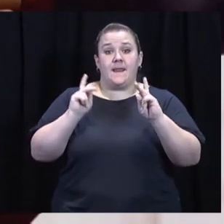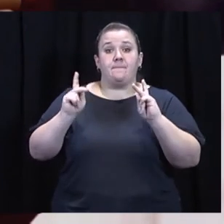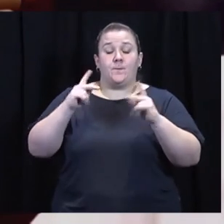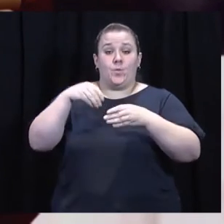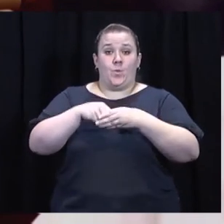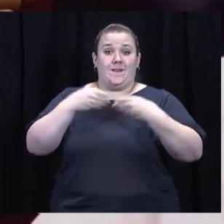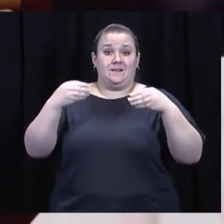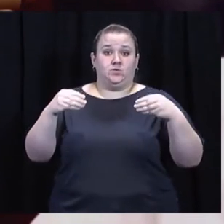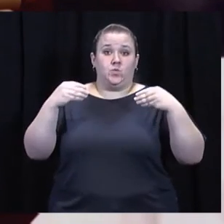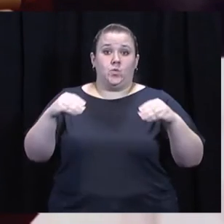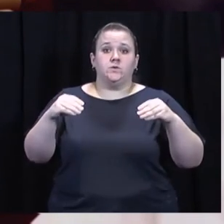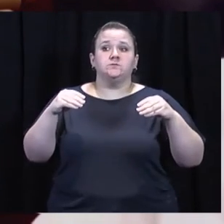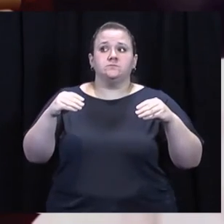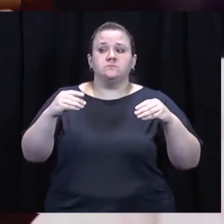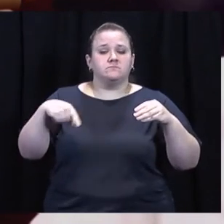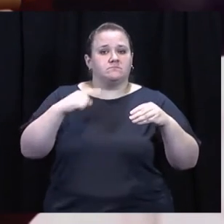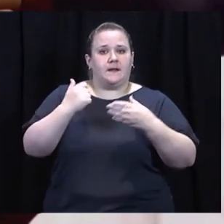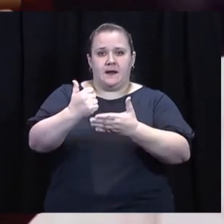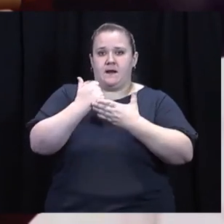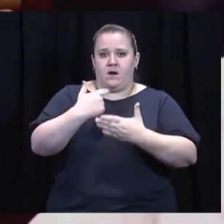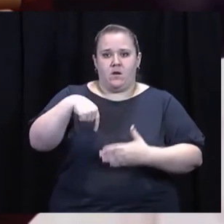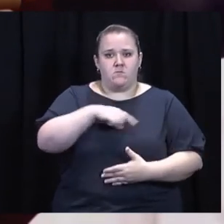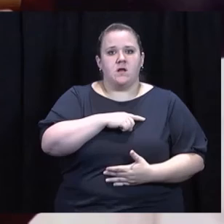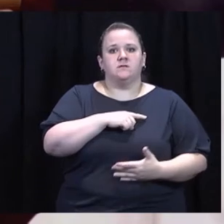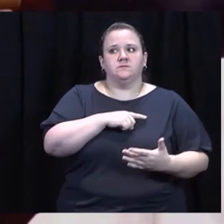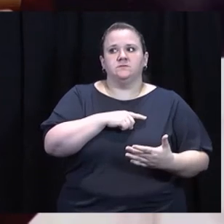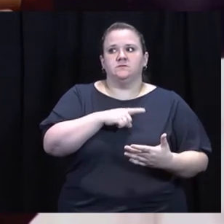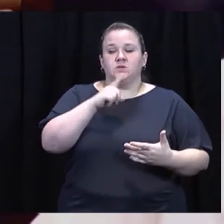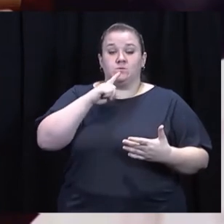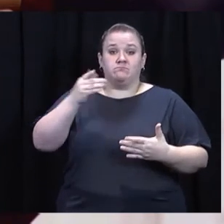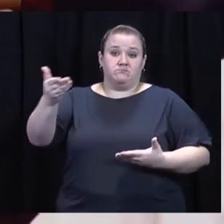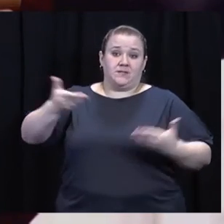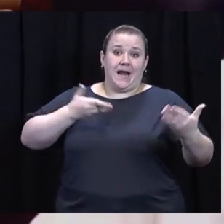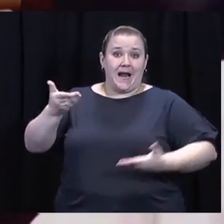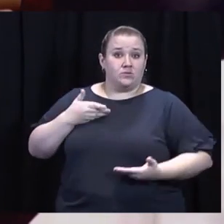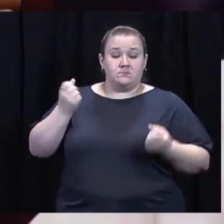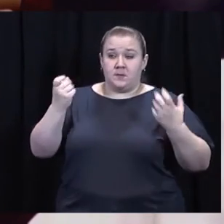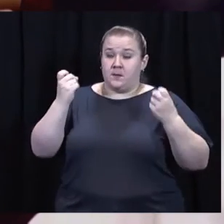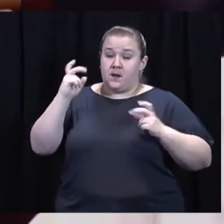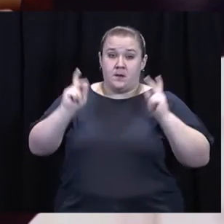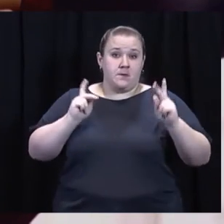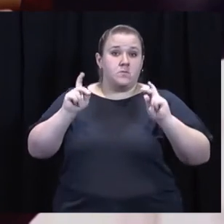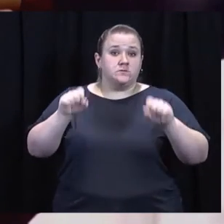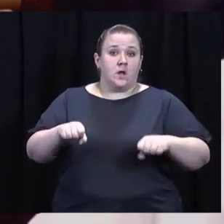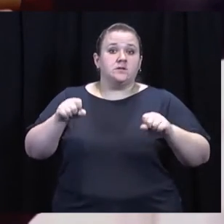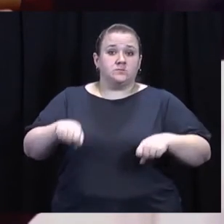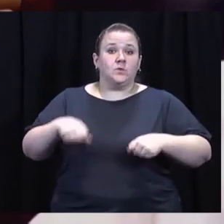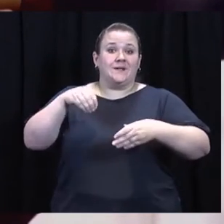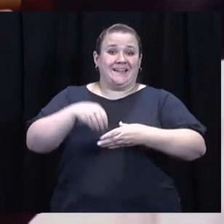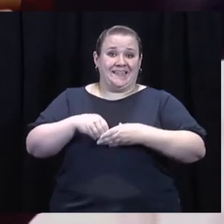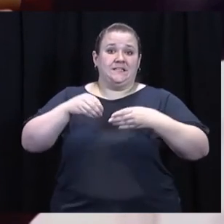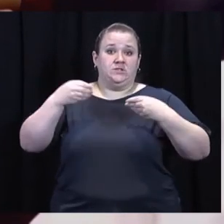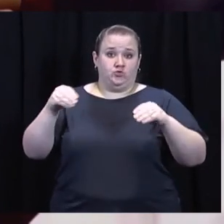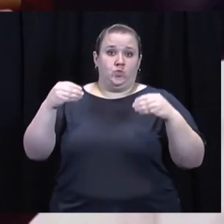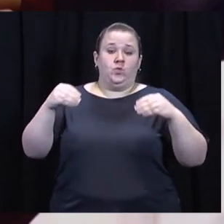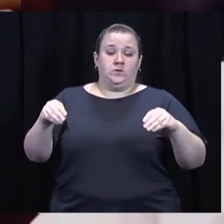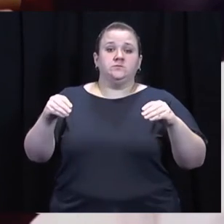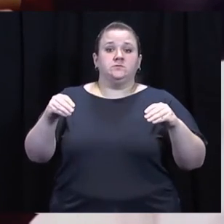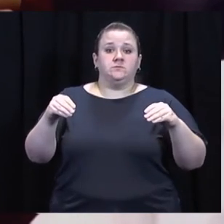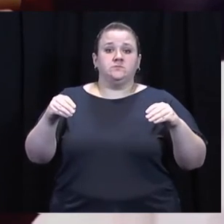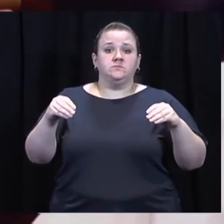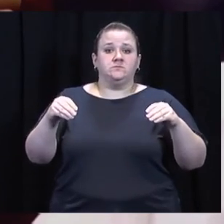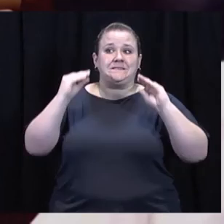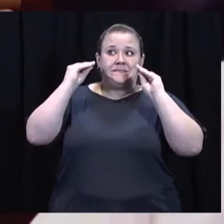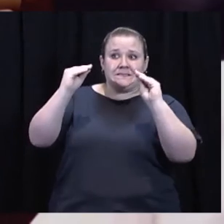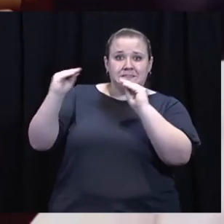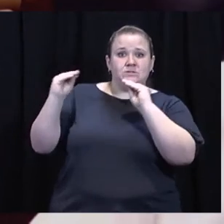The people within our stores have helped us to hire as many people as possible within our stores